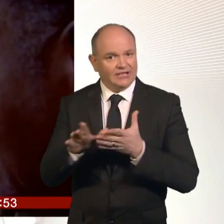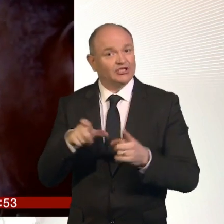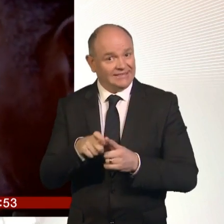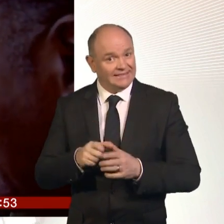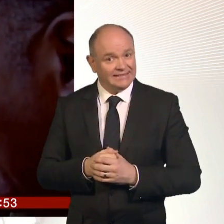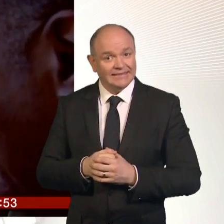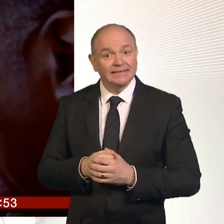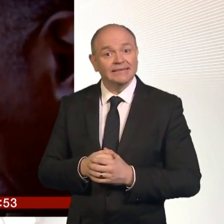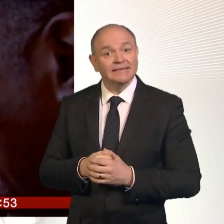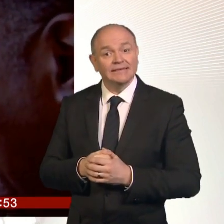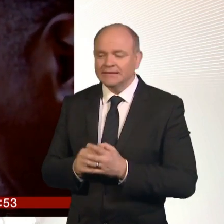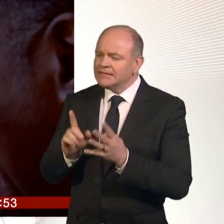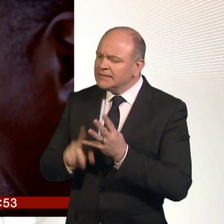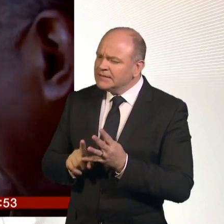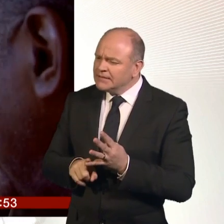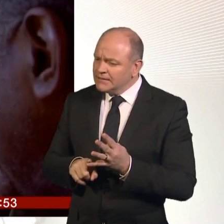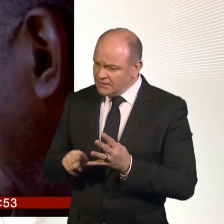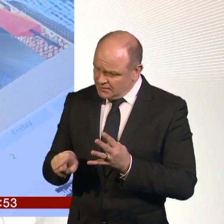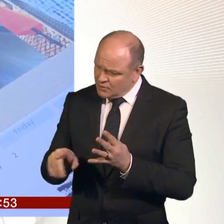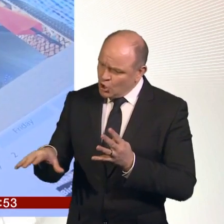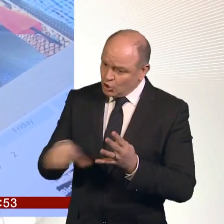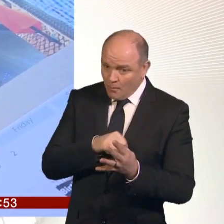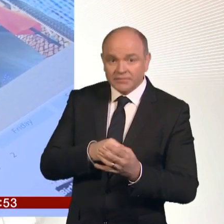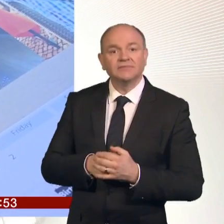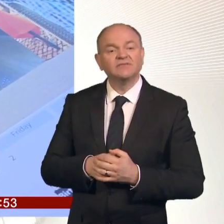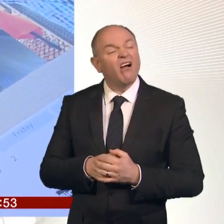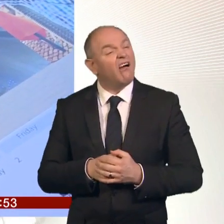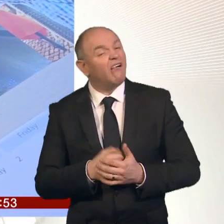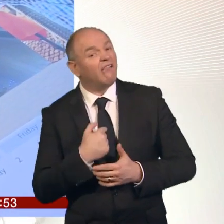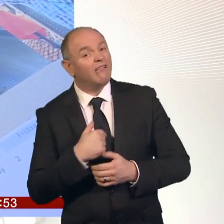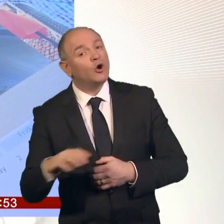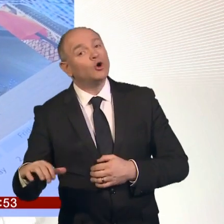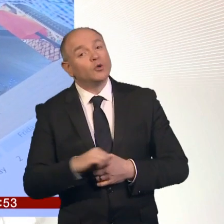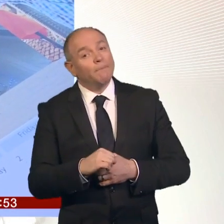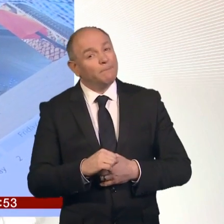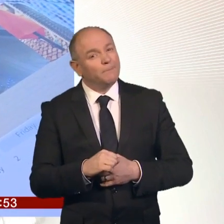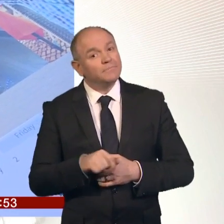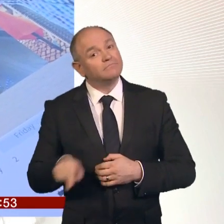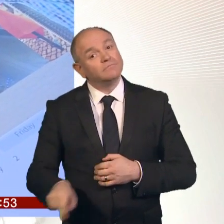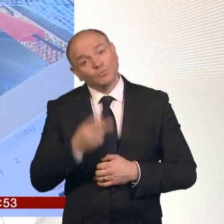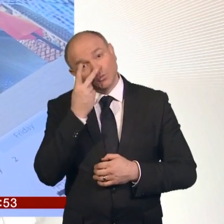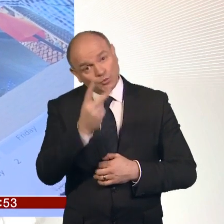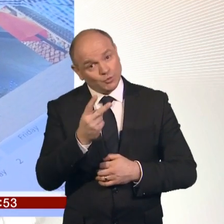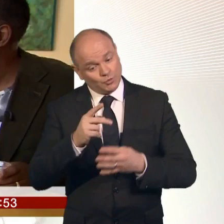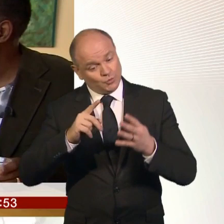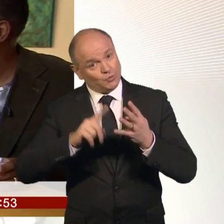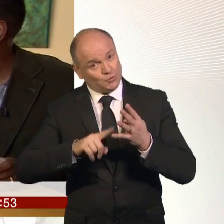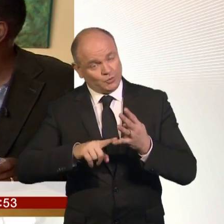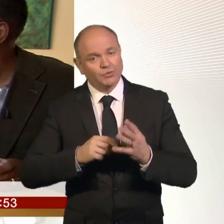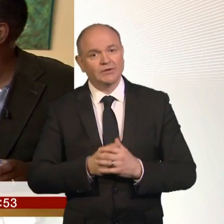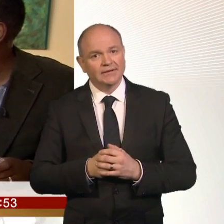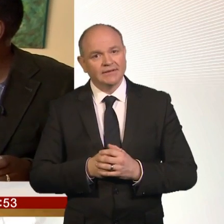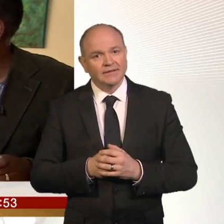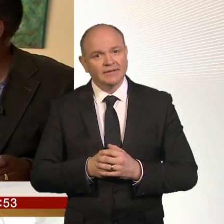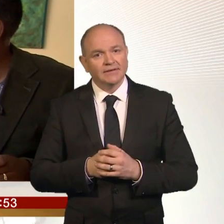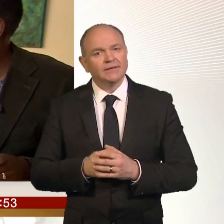And your young boy, he's adopted, isn't he? Yeah. So this is Nathan. He was adopted, uh, when he was two. And he has